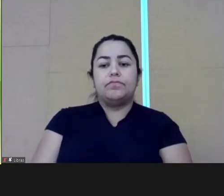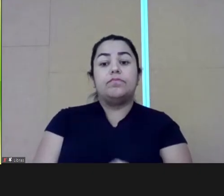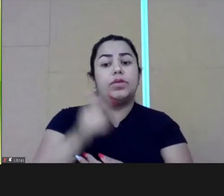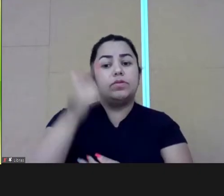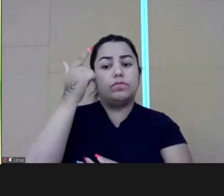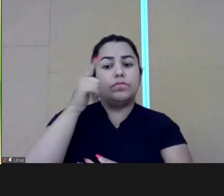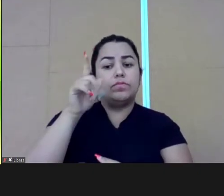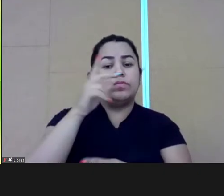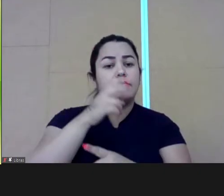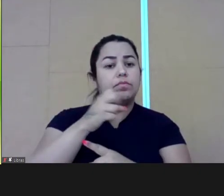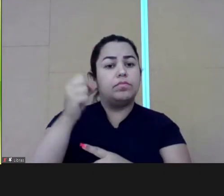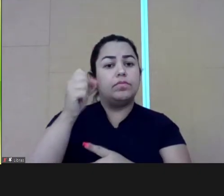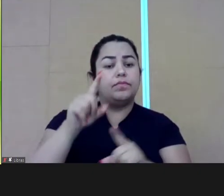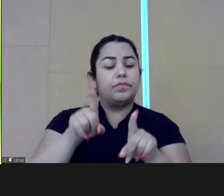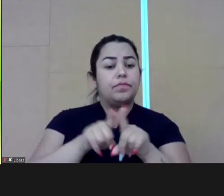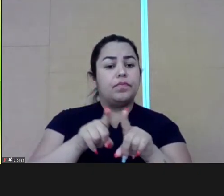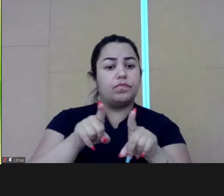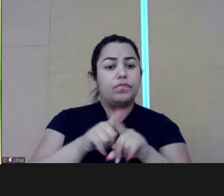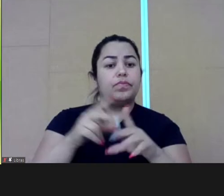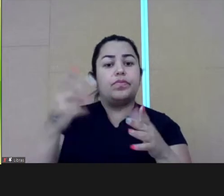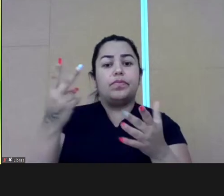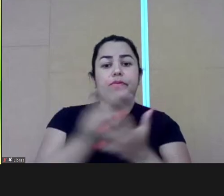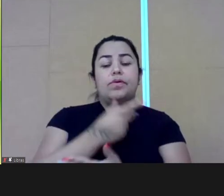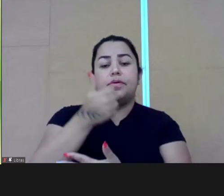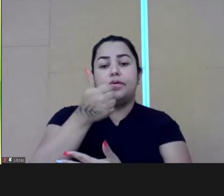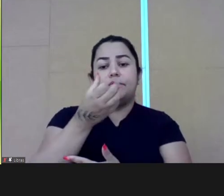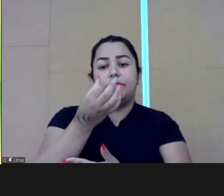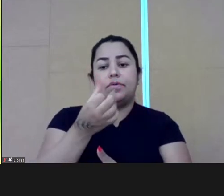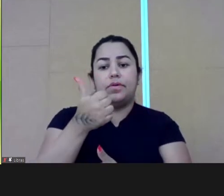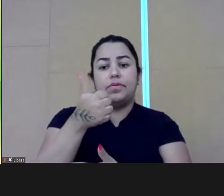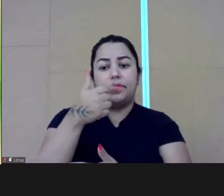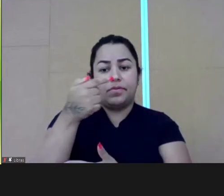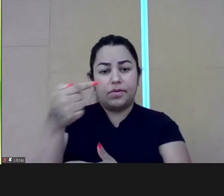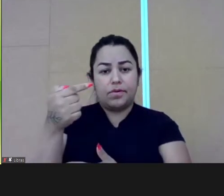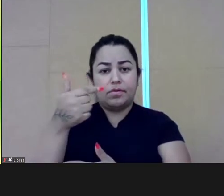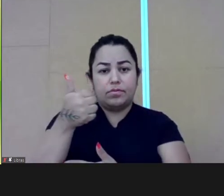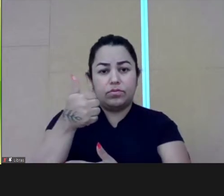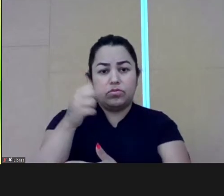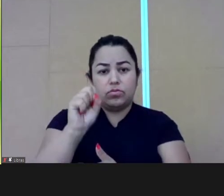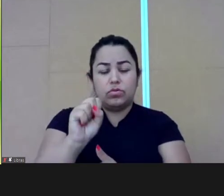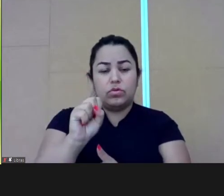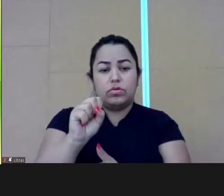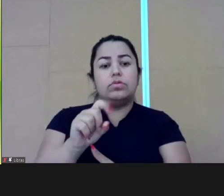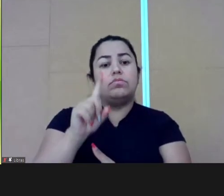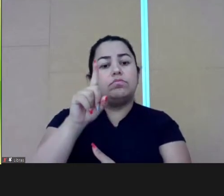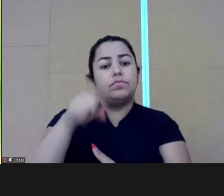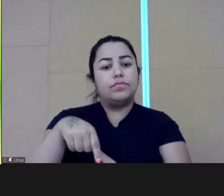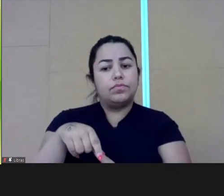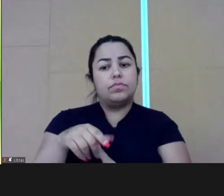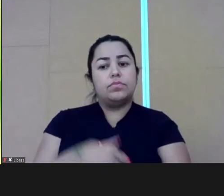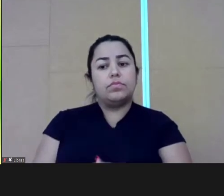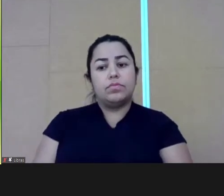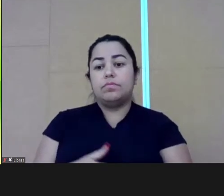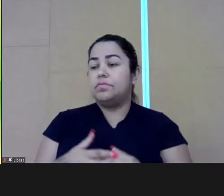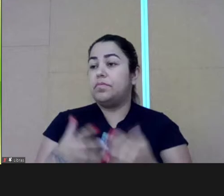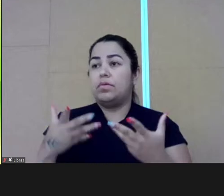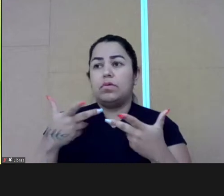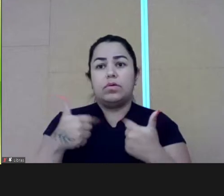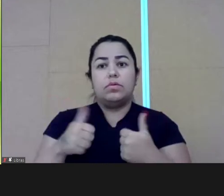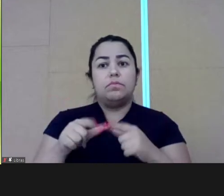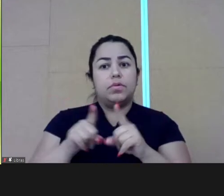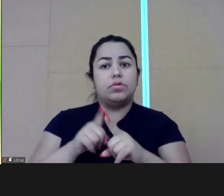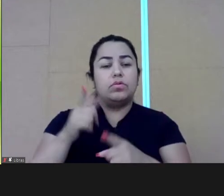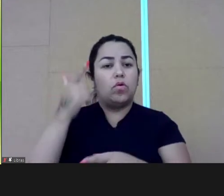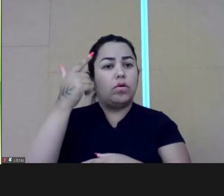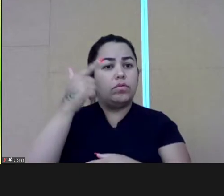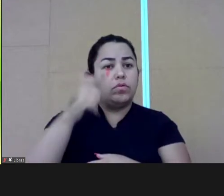And this was an accomplishment that has happened throughout these last 15, 16, 17